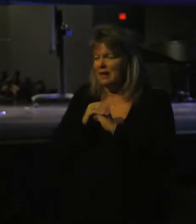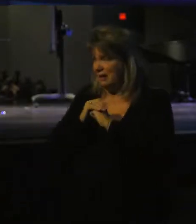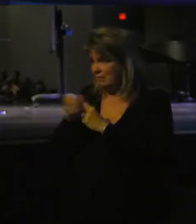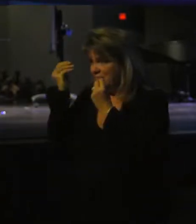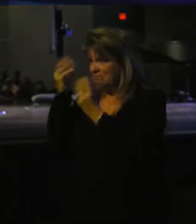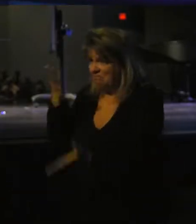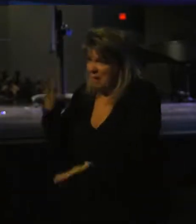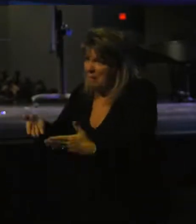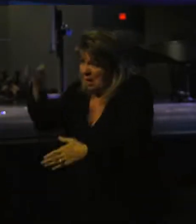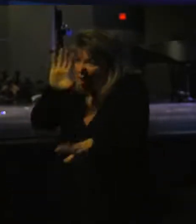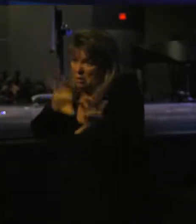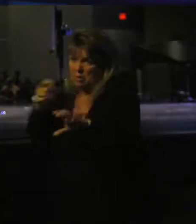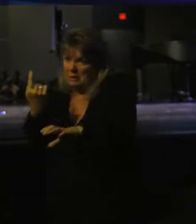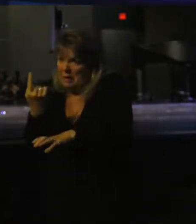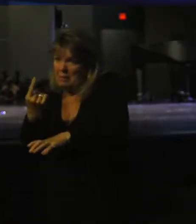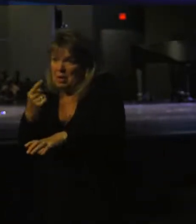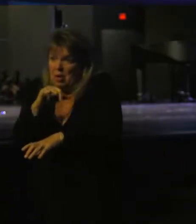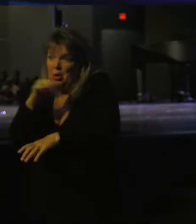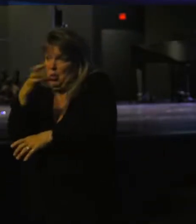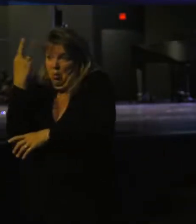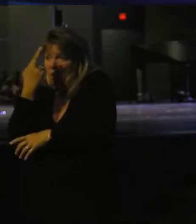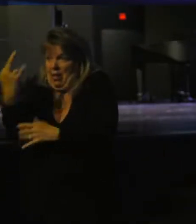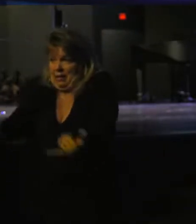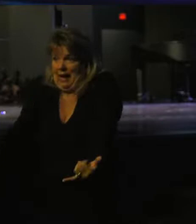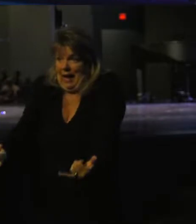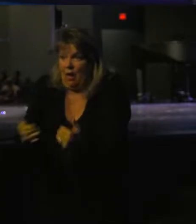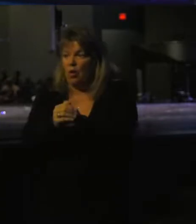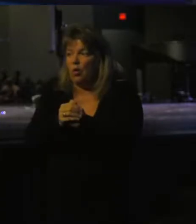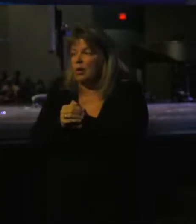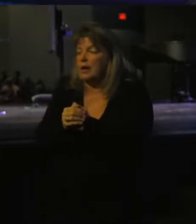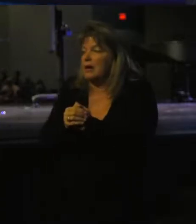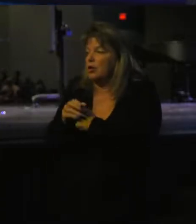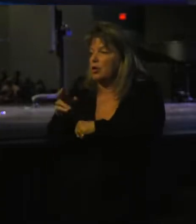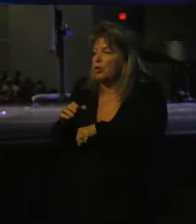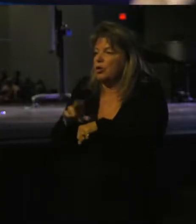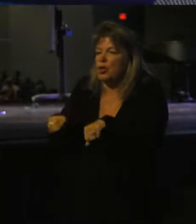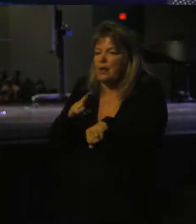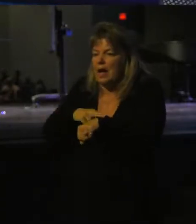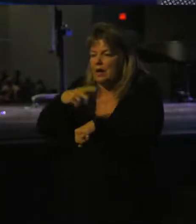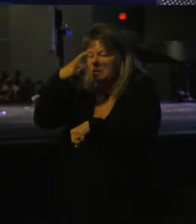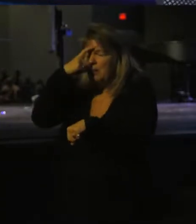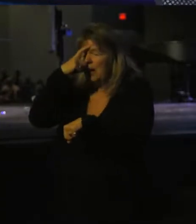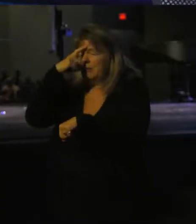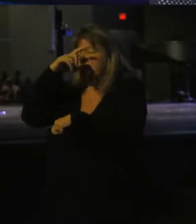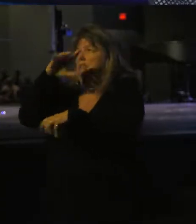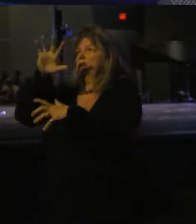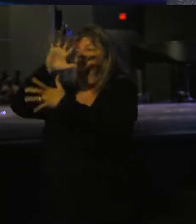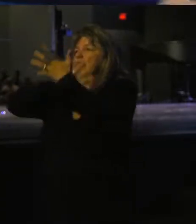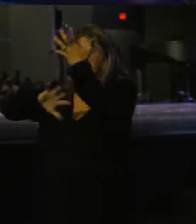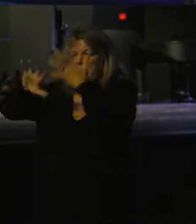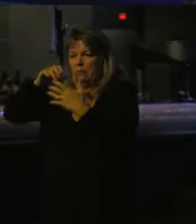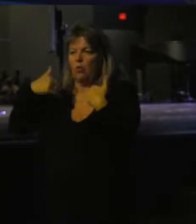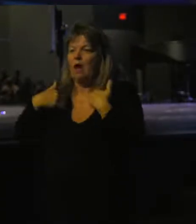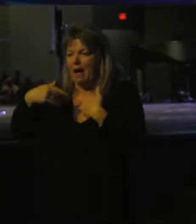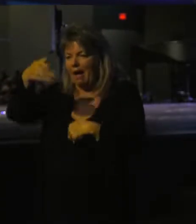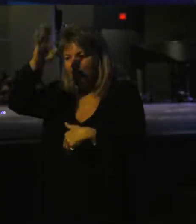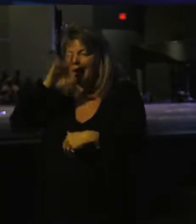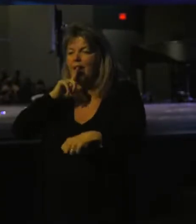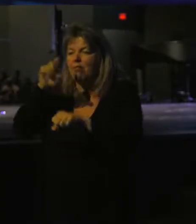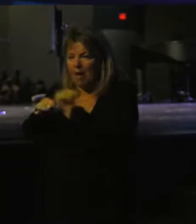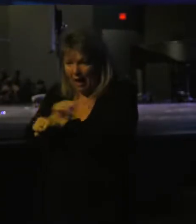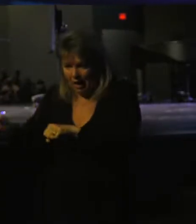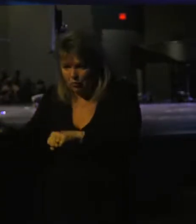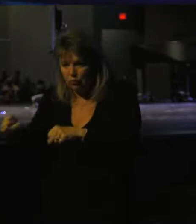tell you that maybe God's doing something that you don't even know about, that your natural mind is struggling with? We have a God of the unnatural.